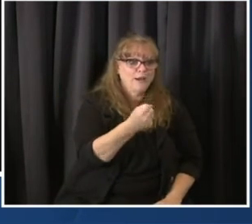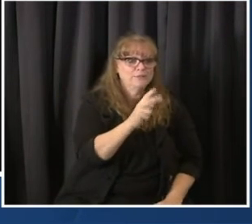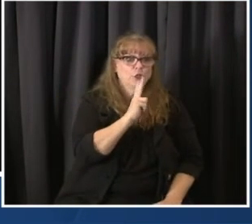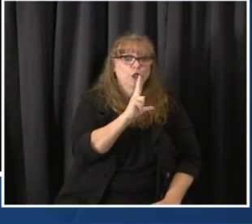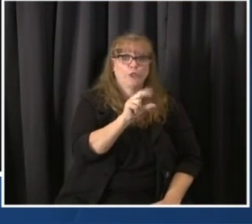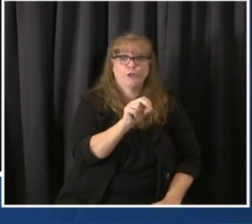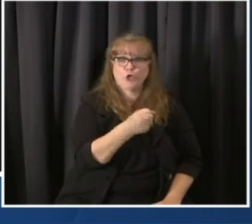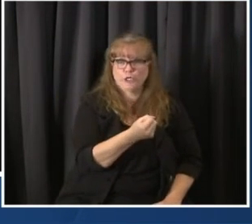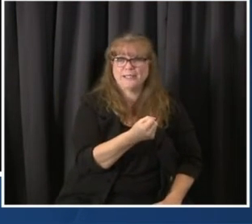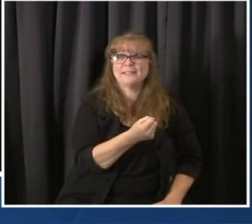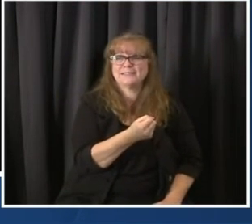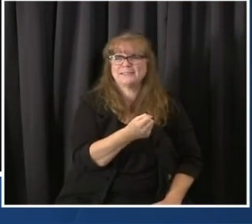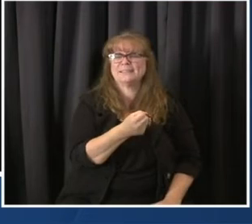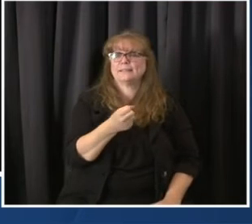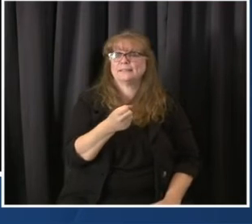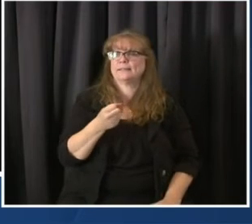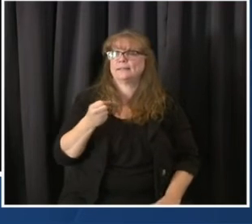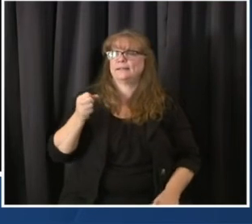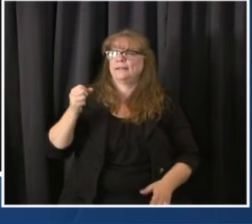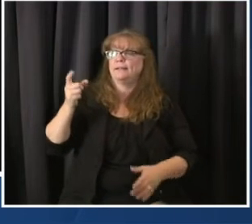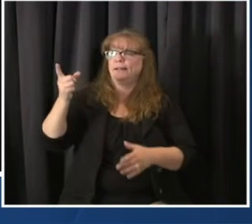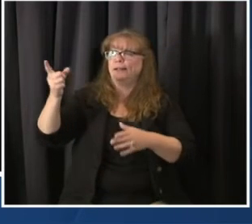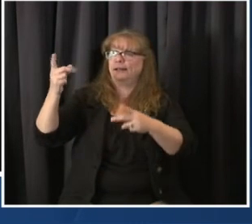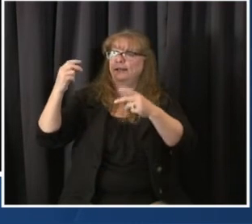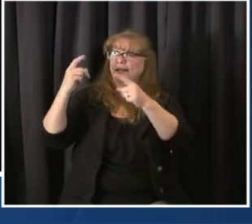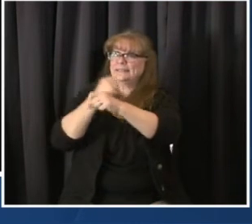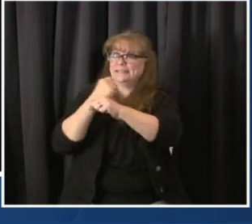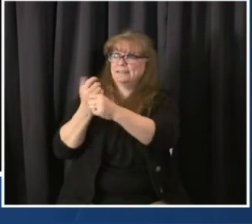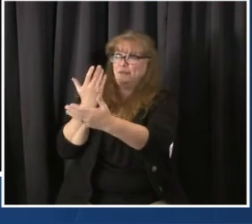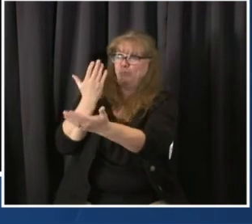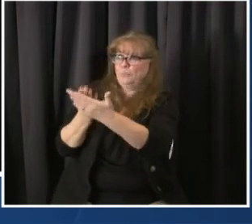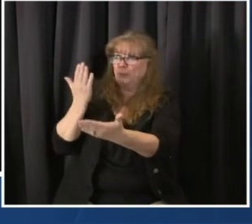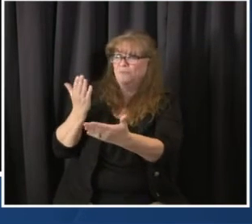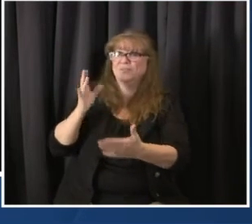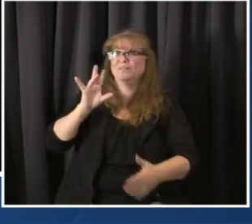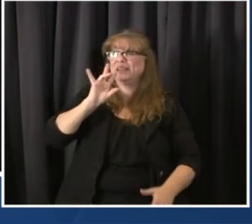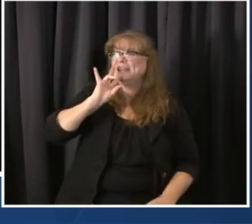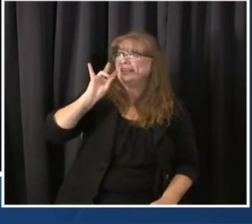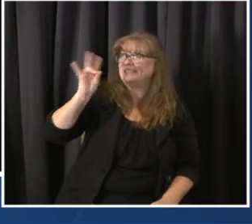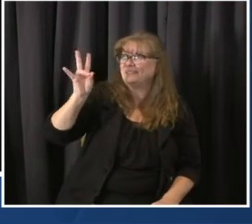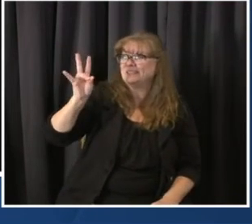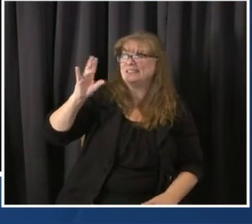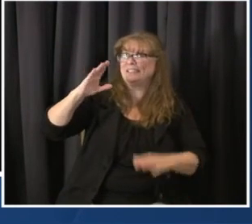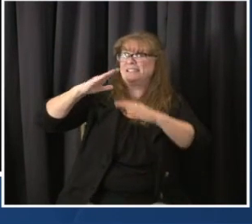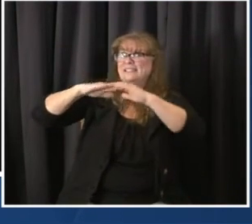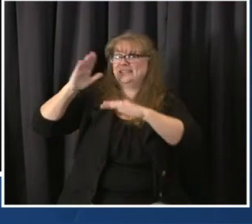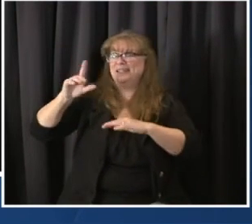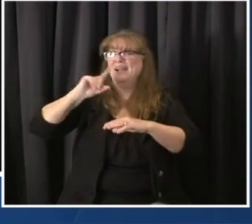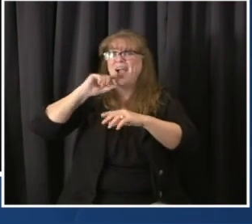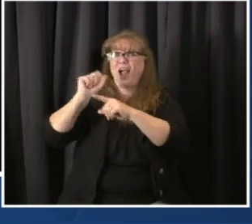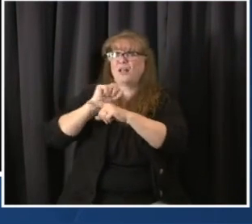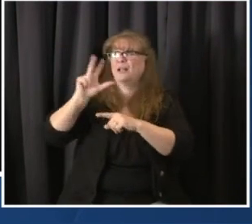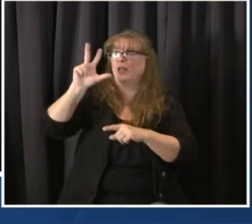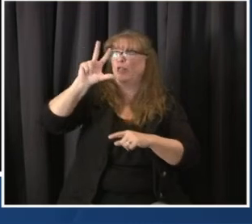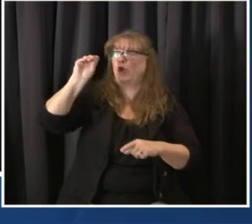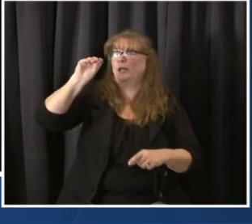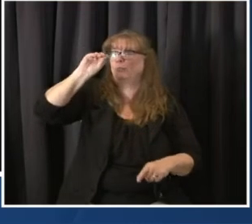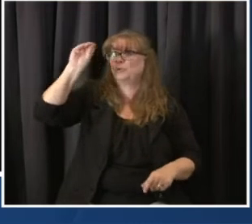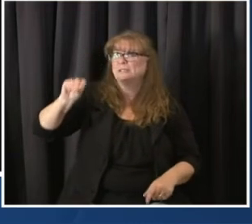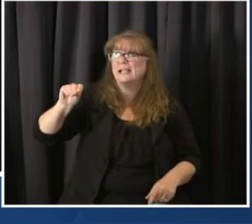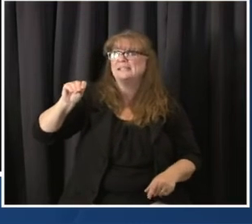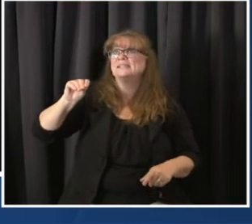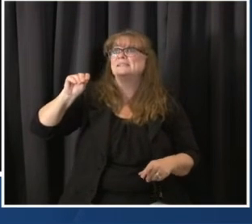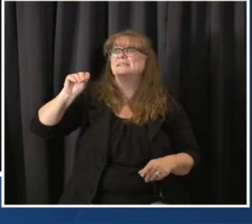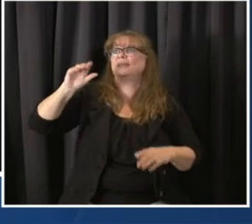in 70s closer to 2% still very, very high and much higher than the fraction of a percent for younger people.